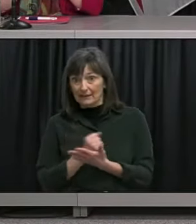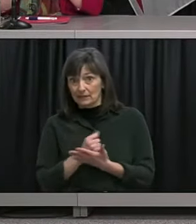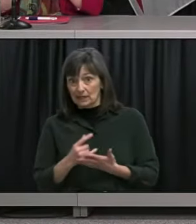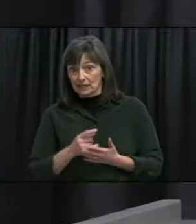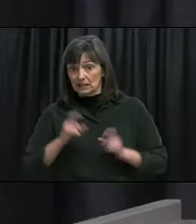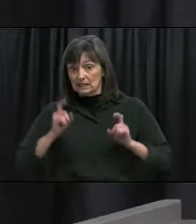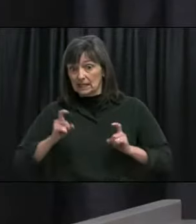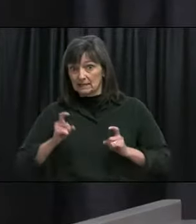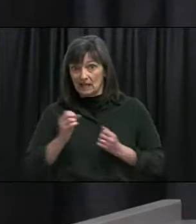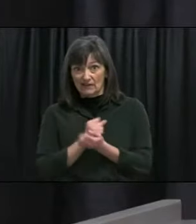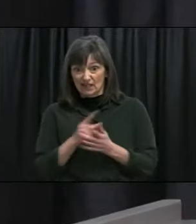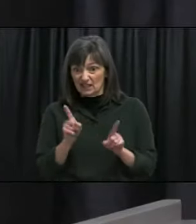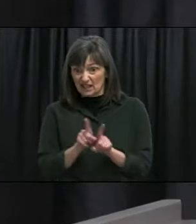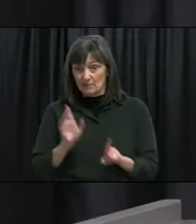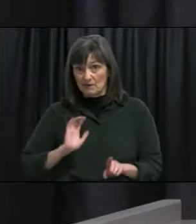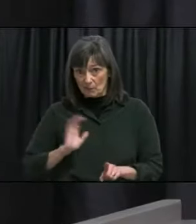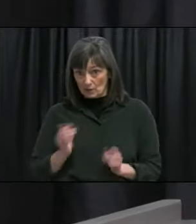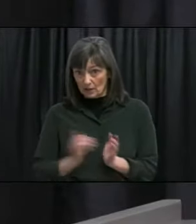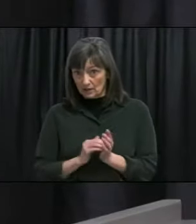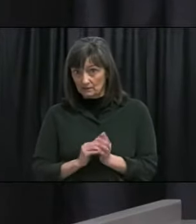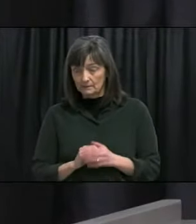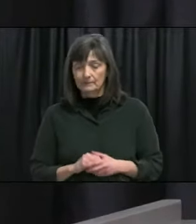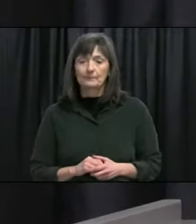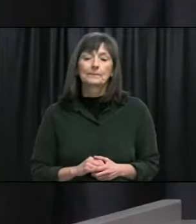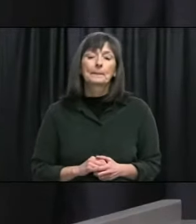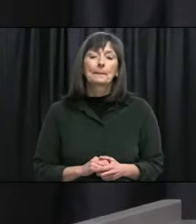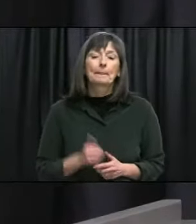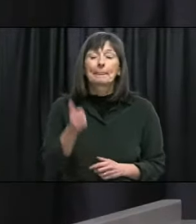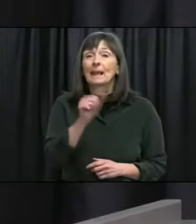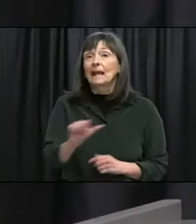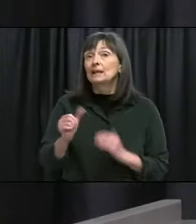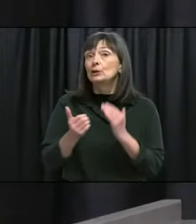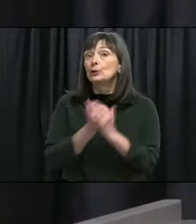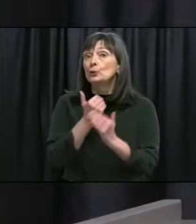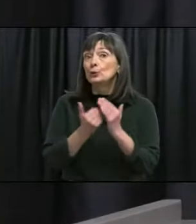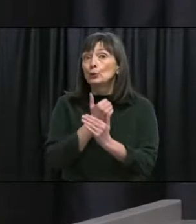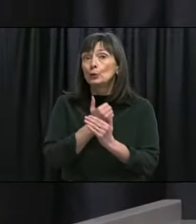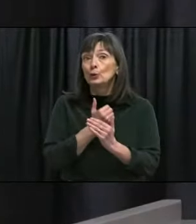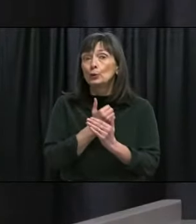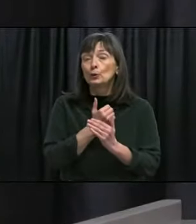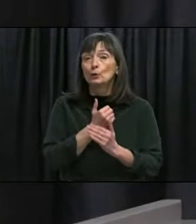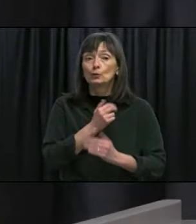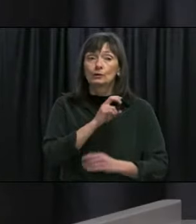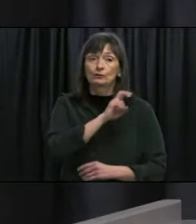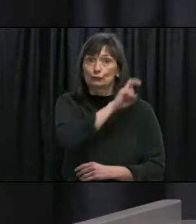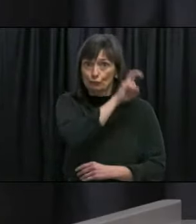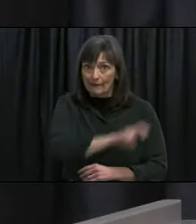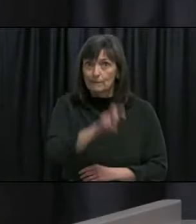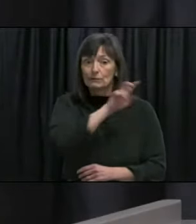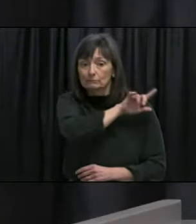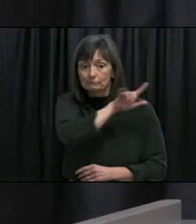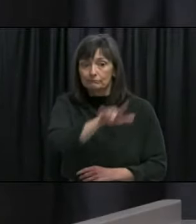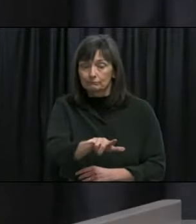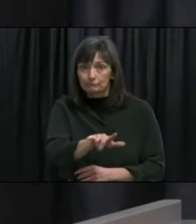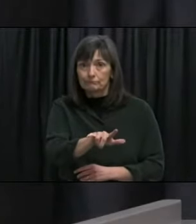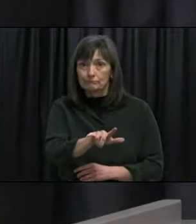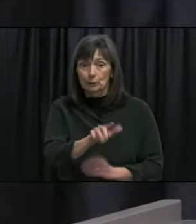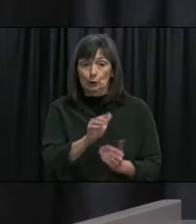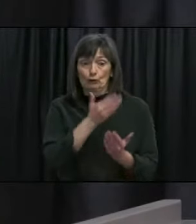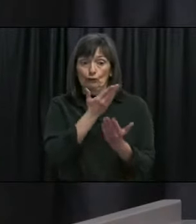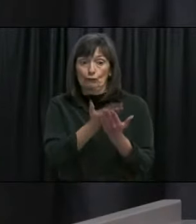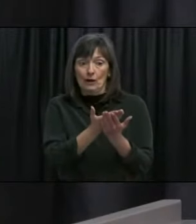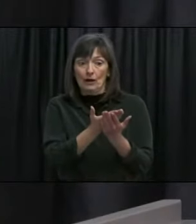again so any new cases that come in that are as a result of travel are